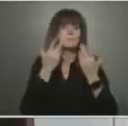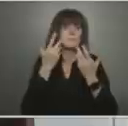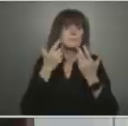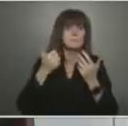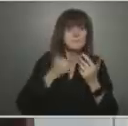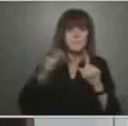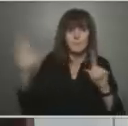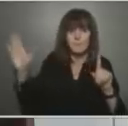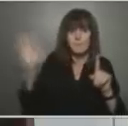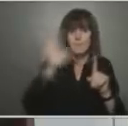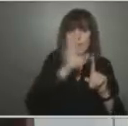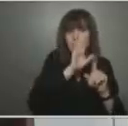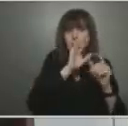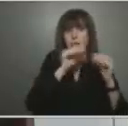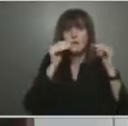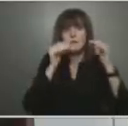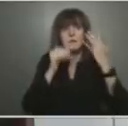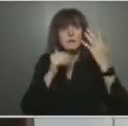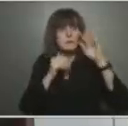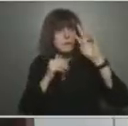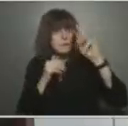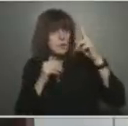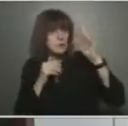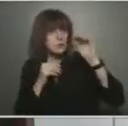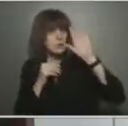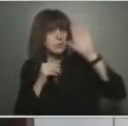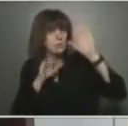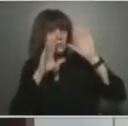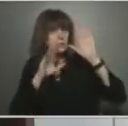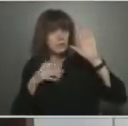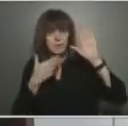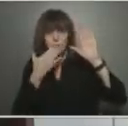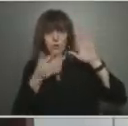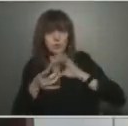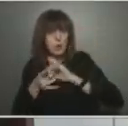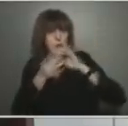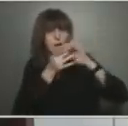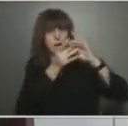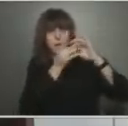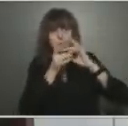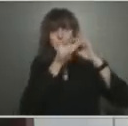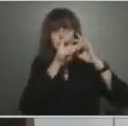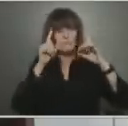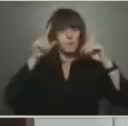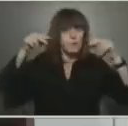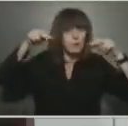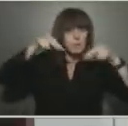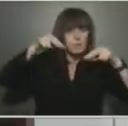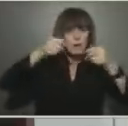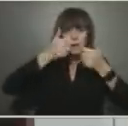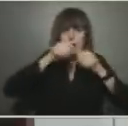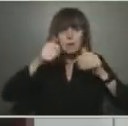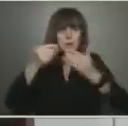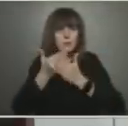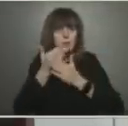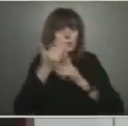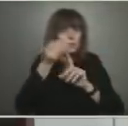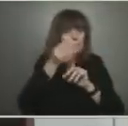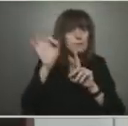to continue to monitor for any other variants that arise that we may need to change our strategy on. But so far,